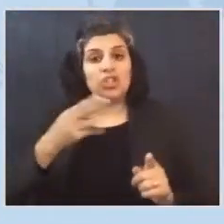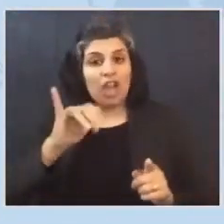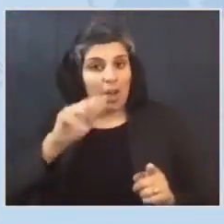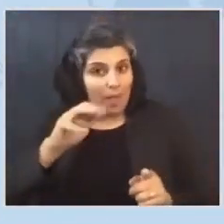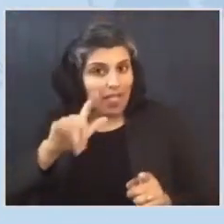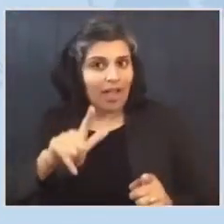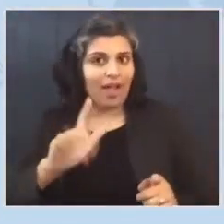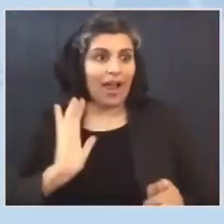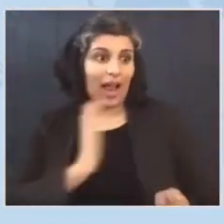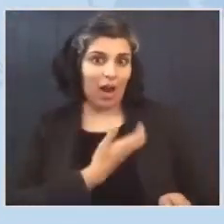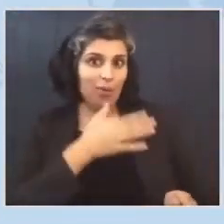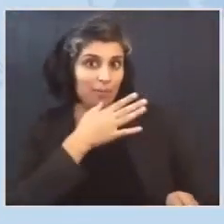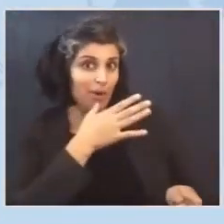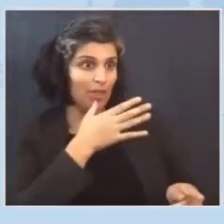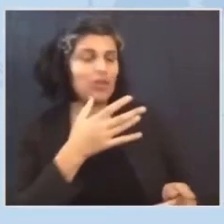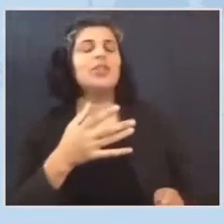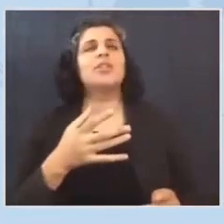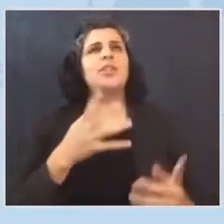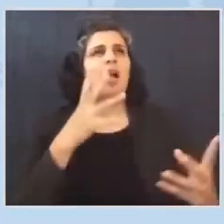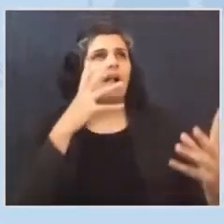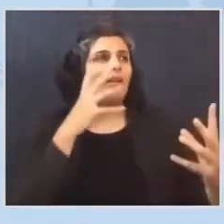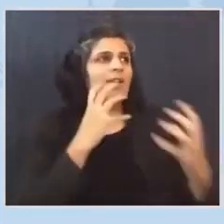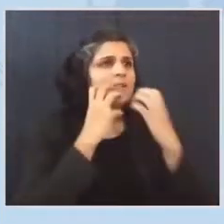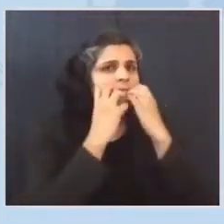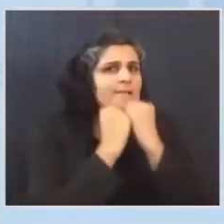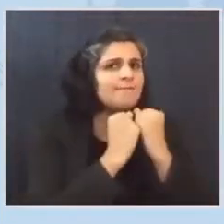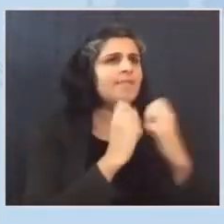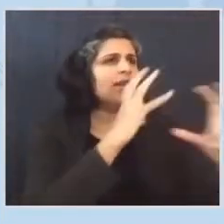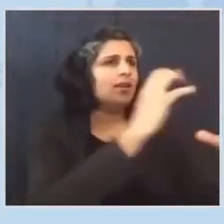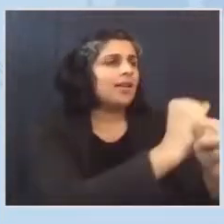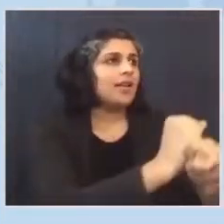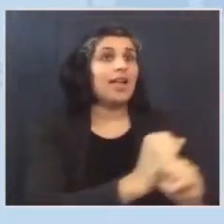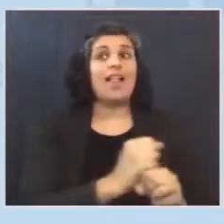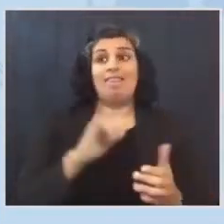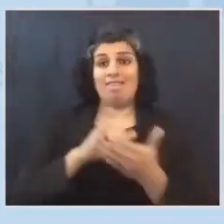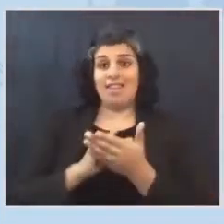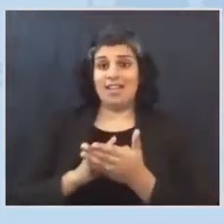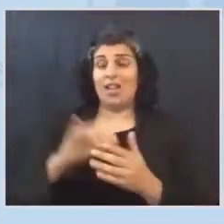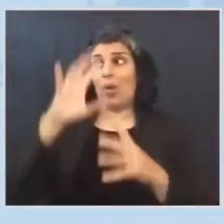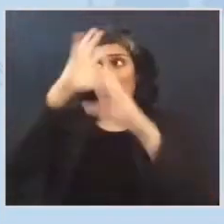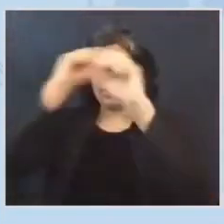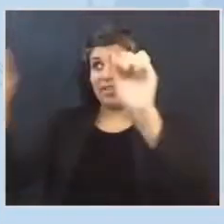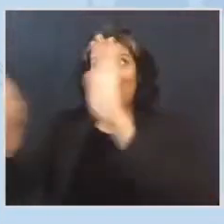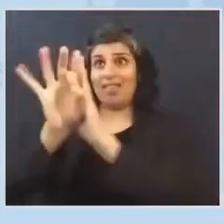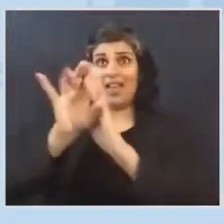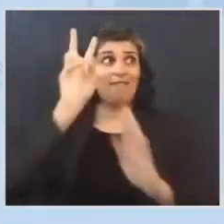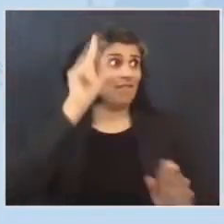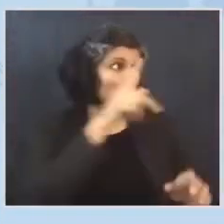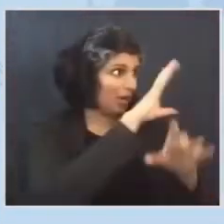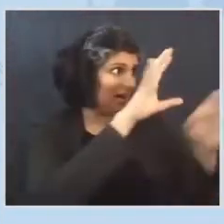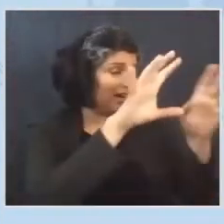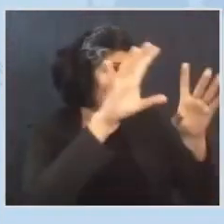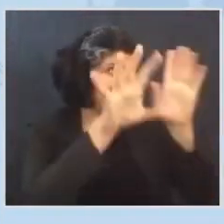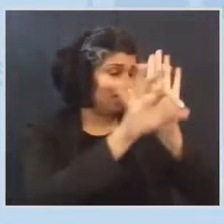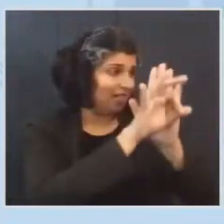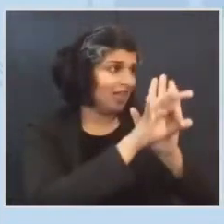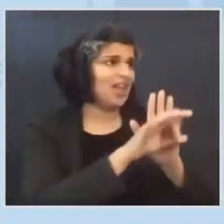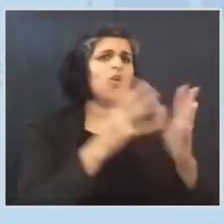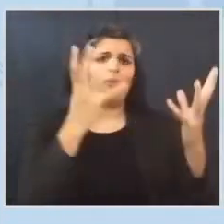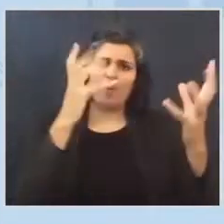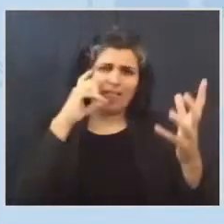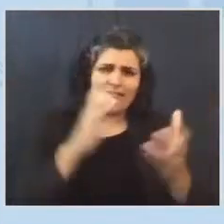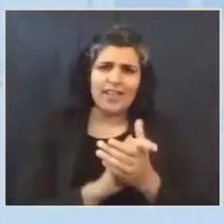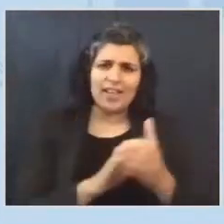and Vice President-elect are ready to grow. I believe so strongly that our government is meant to serve